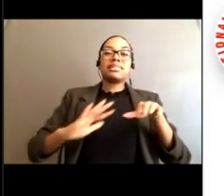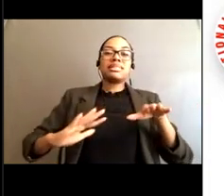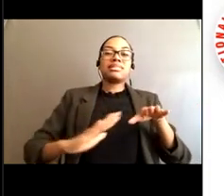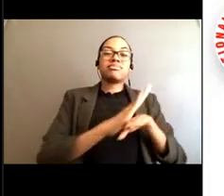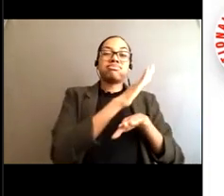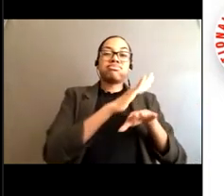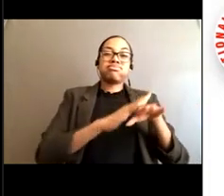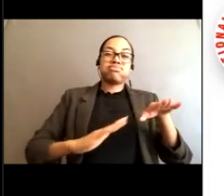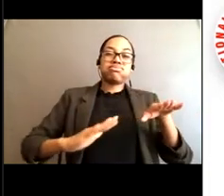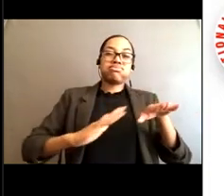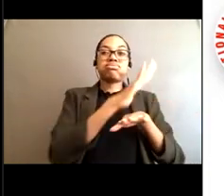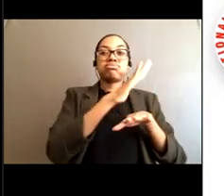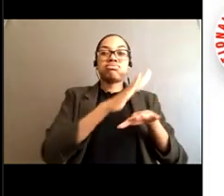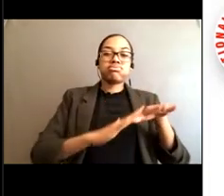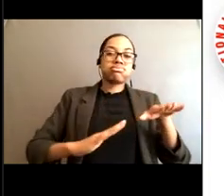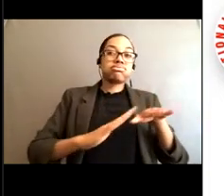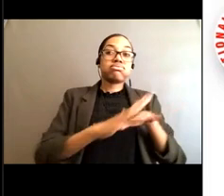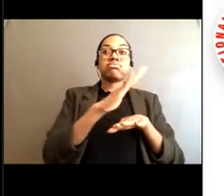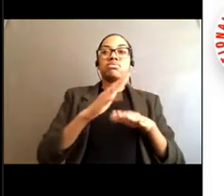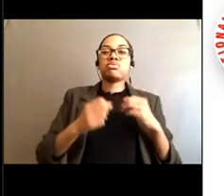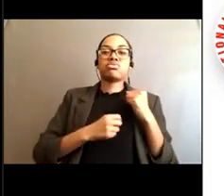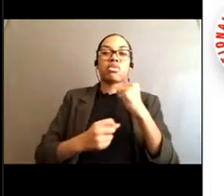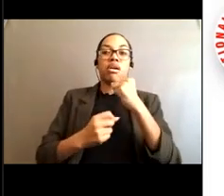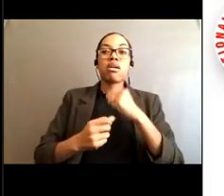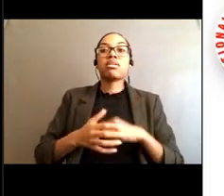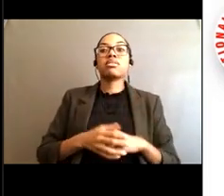from Florida up to New Jersey.